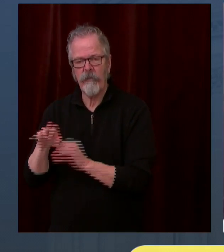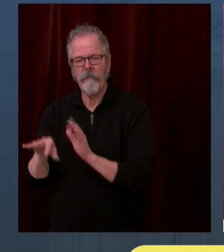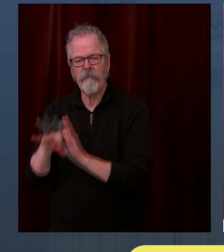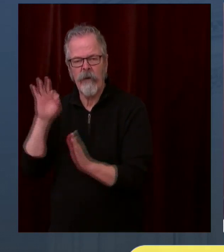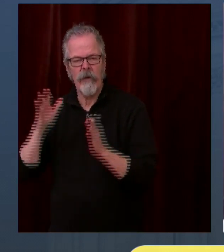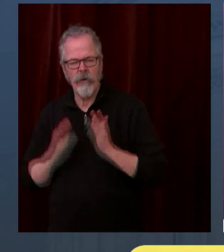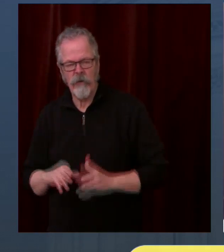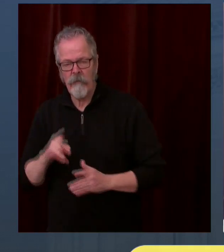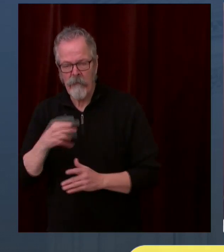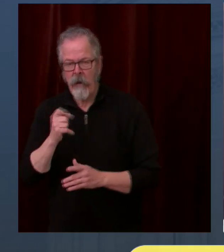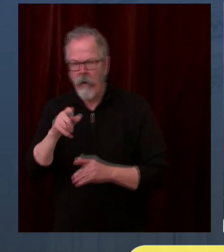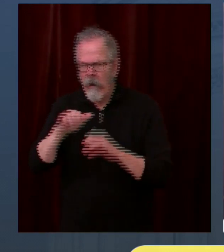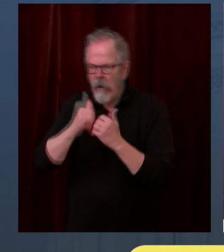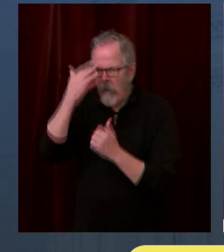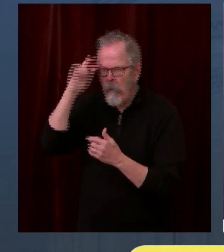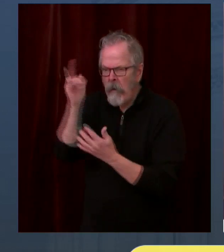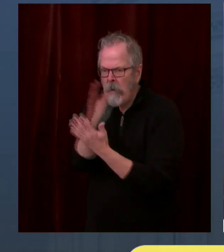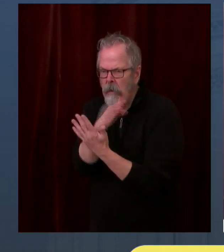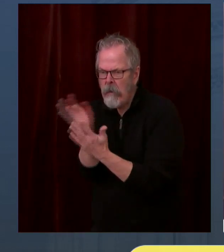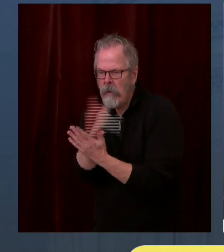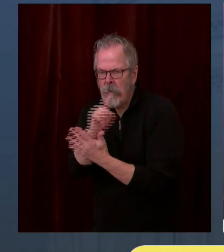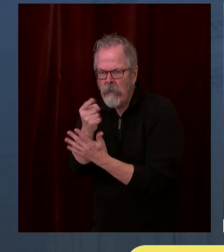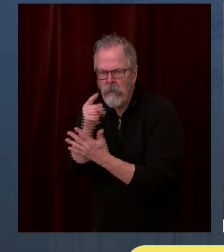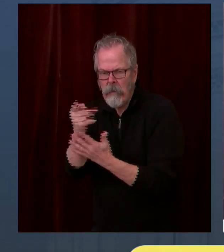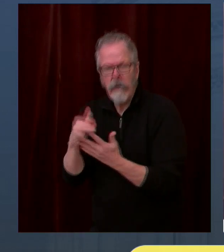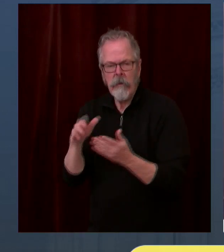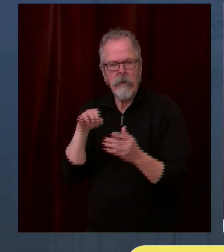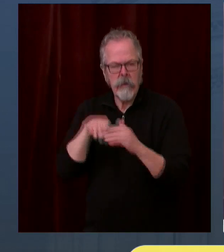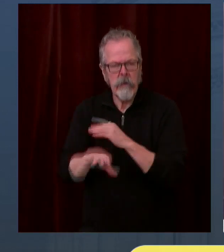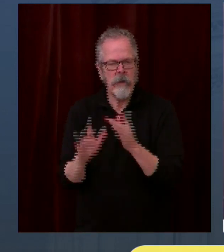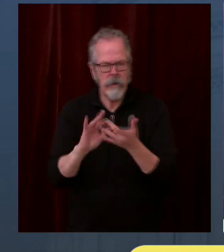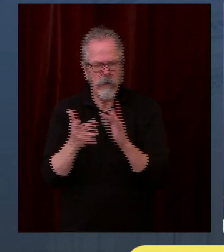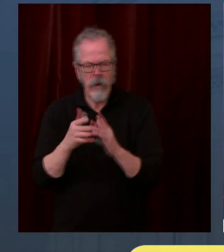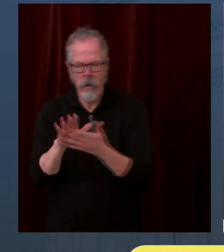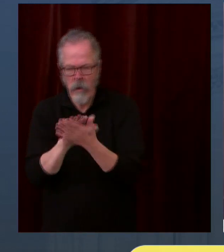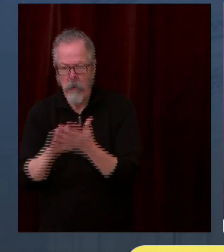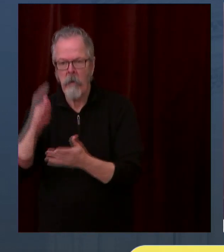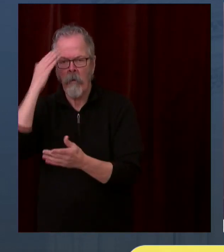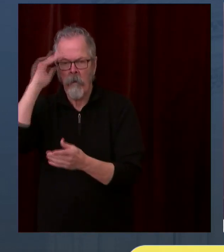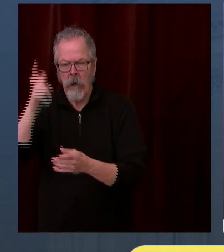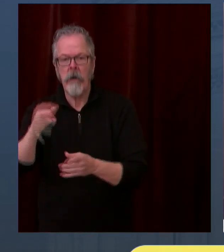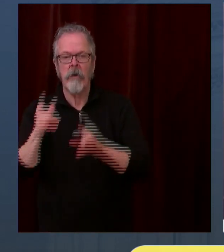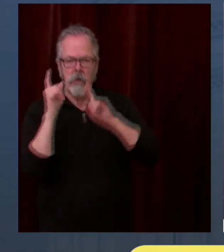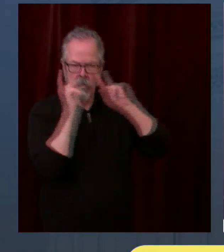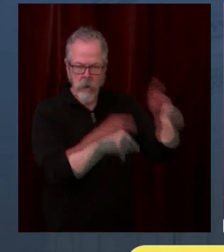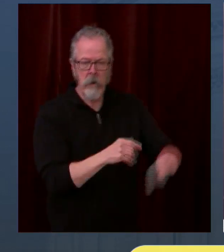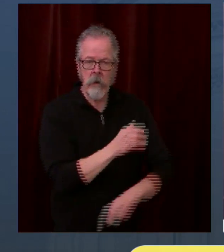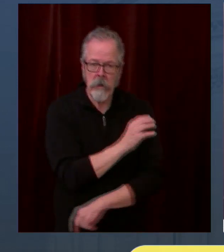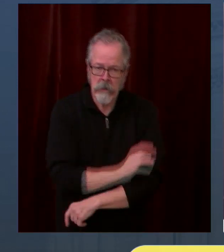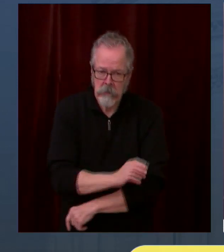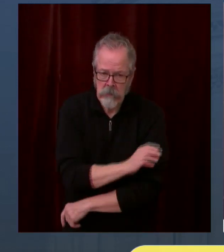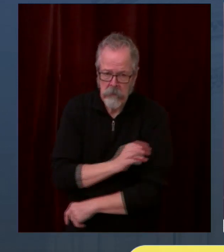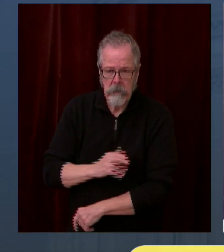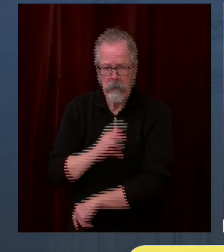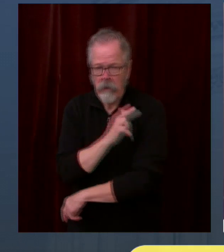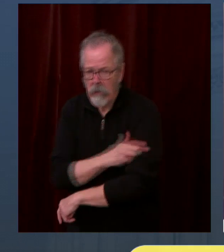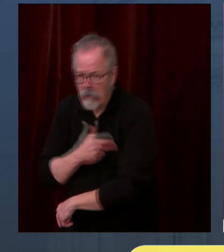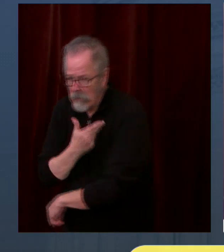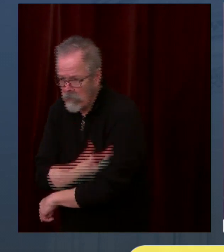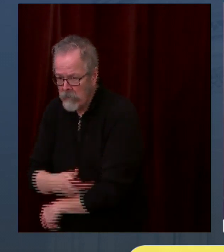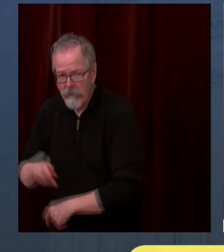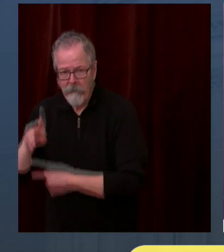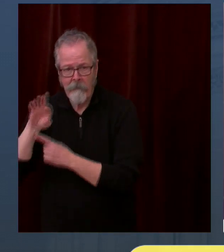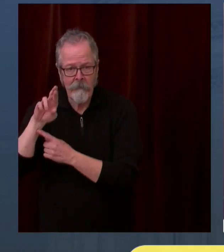based on that, the individual can make contact with that provider, whether it's a clinic, a hospital, a pharmacy, and they can call and